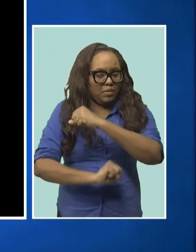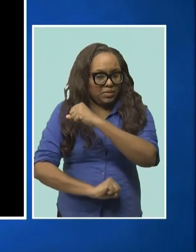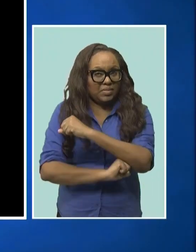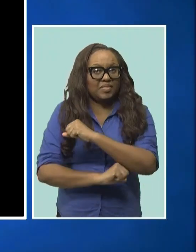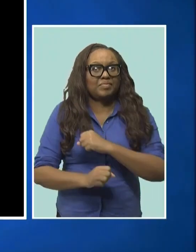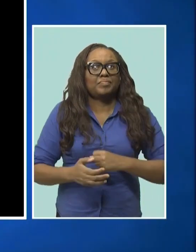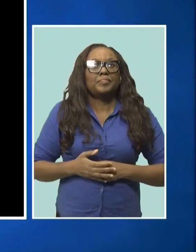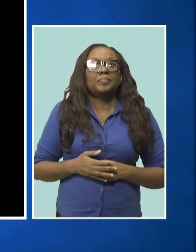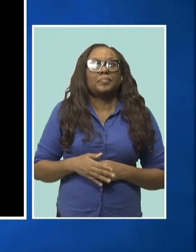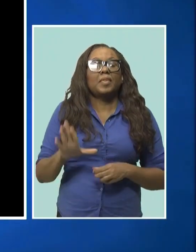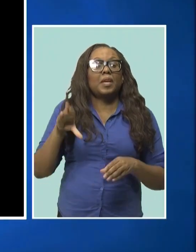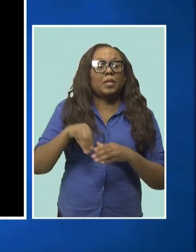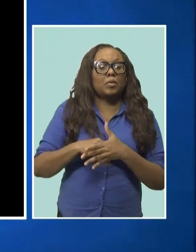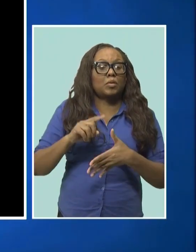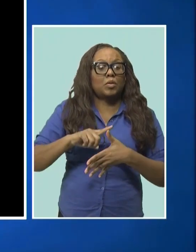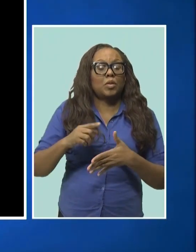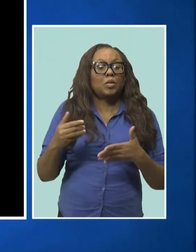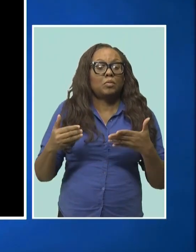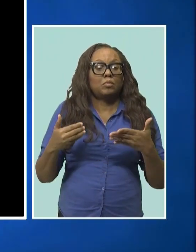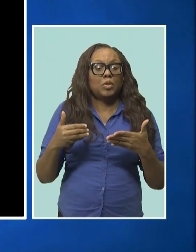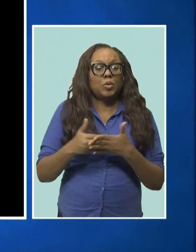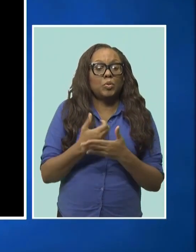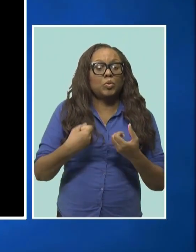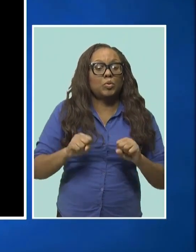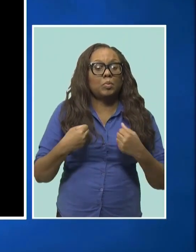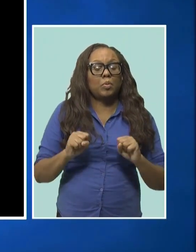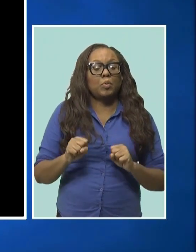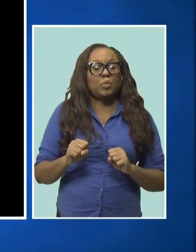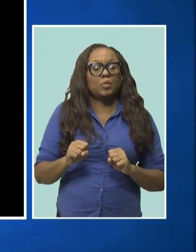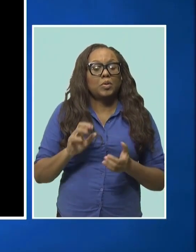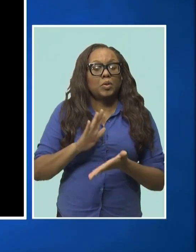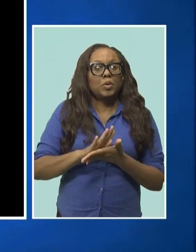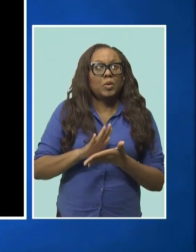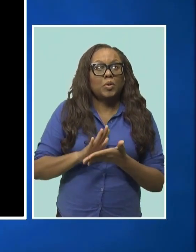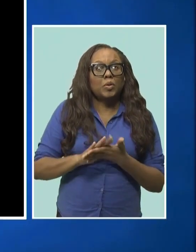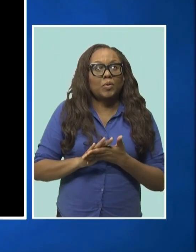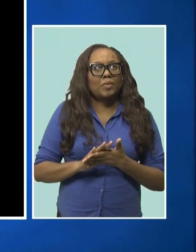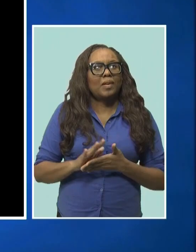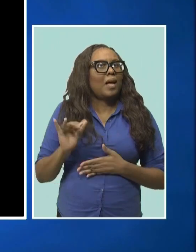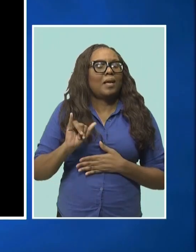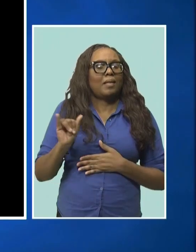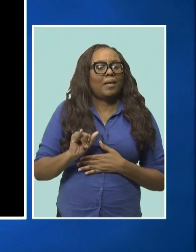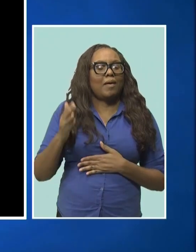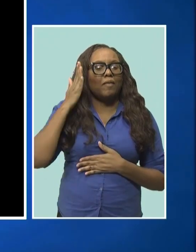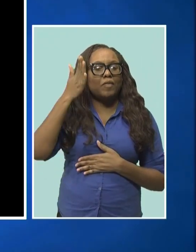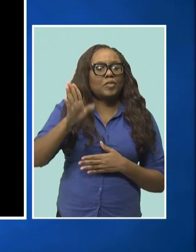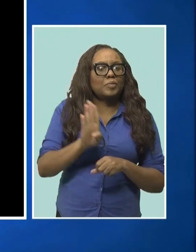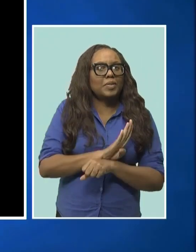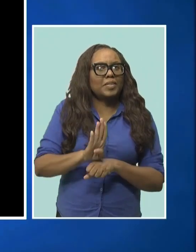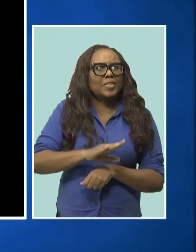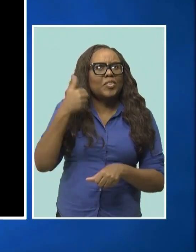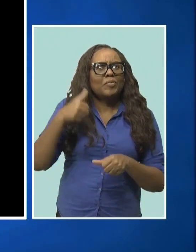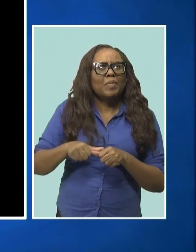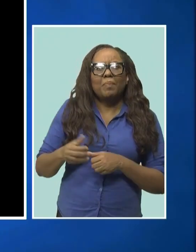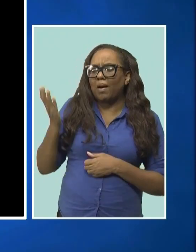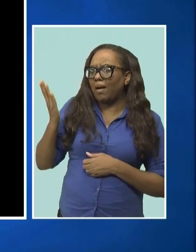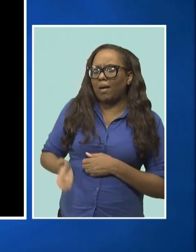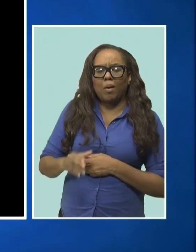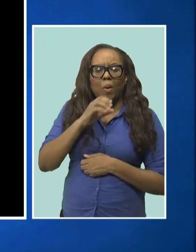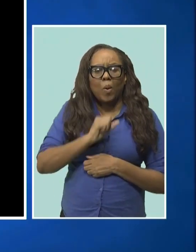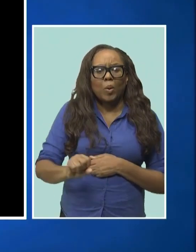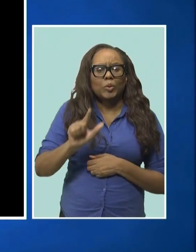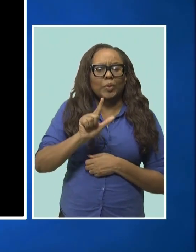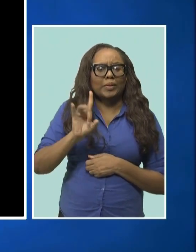edition, the Include You Sports Academy was also highlighted as a featured business in the magazine. You may recall that the 28-year-old